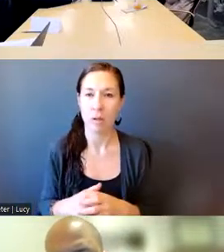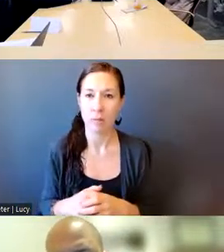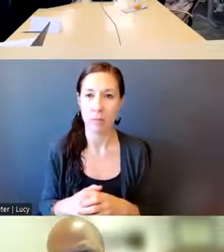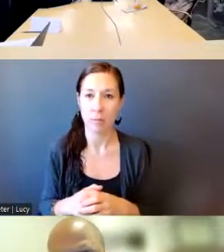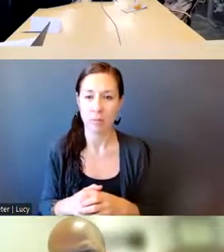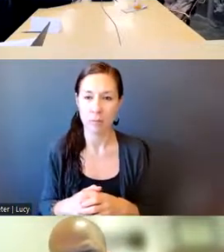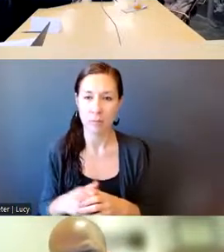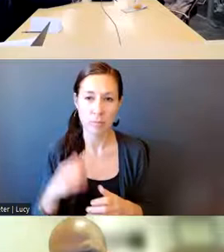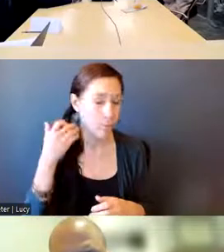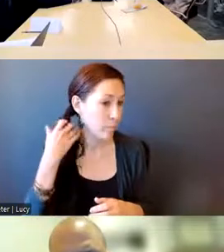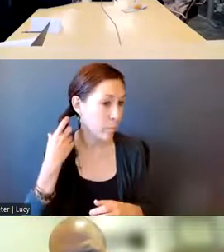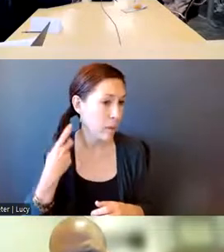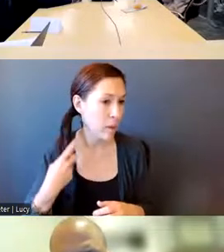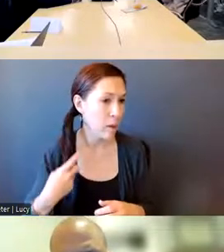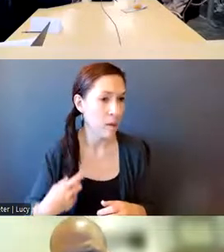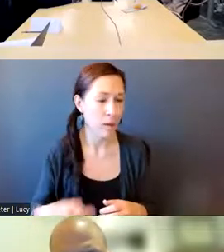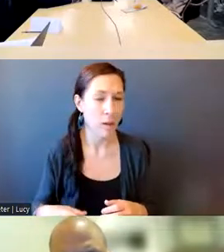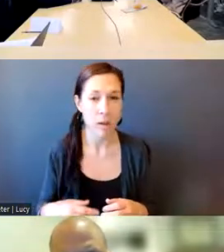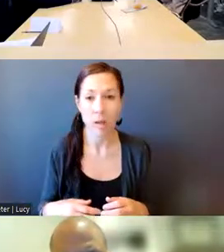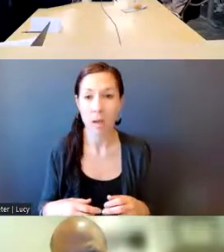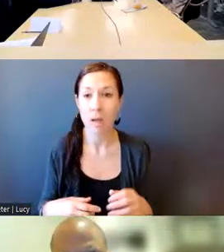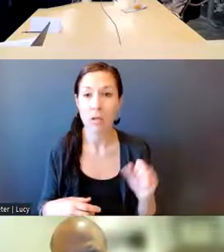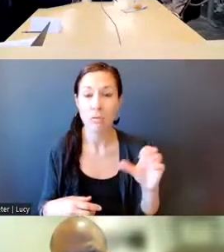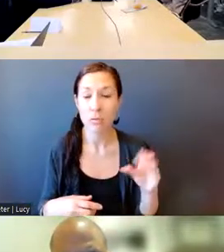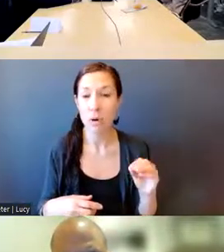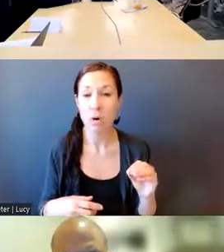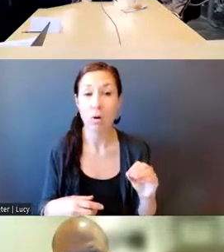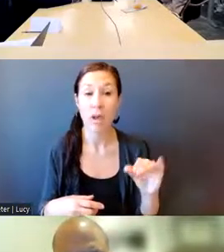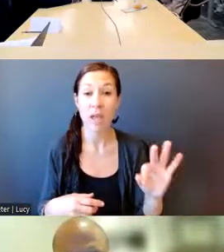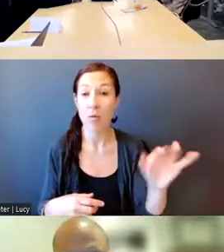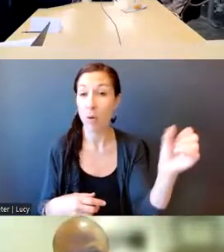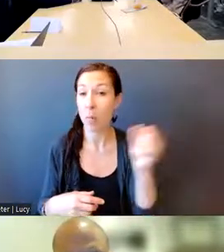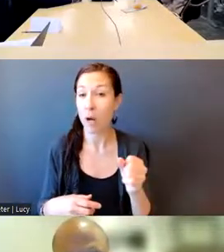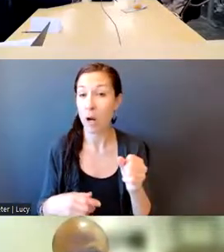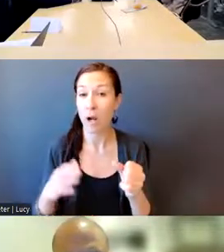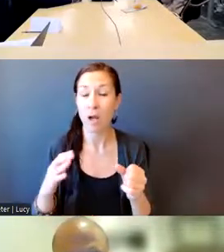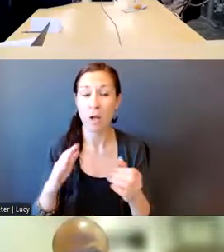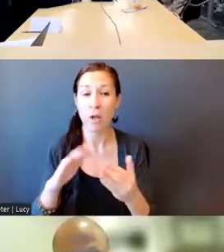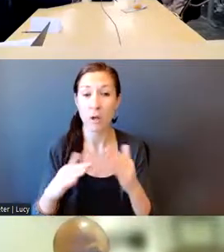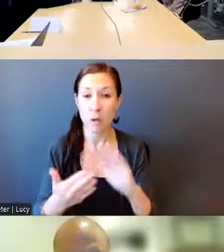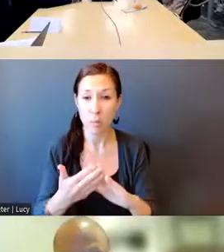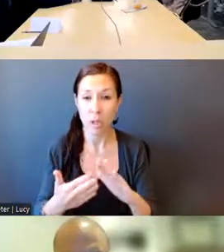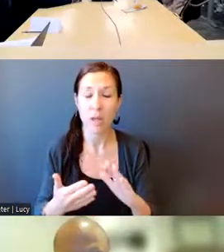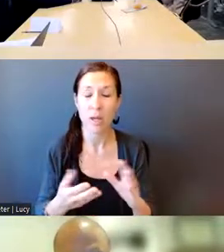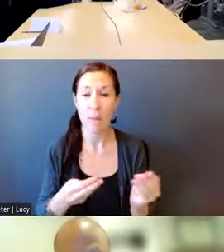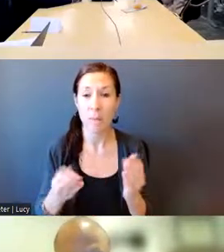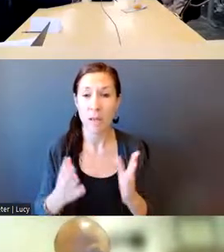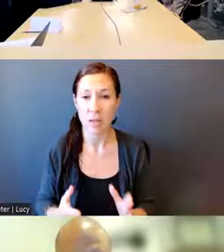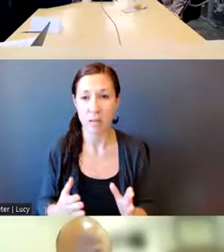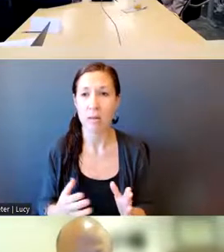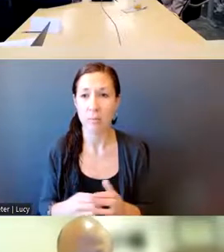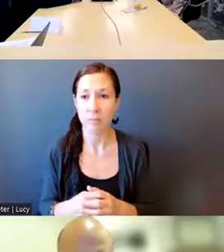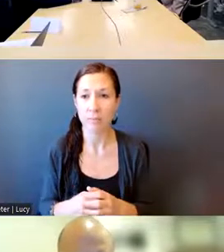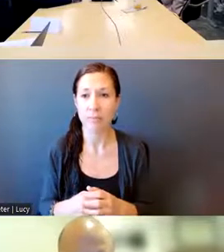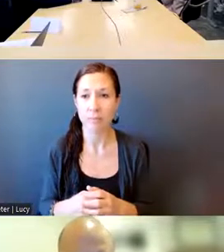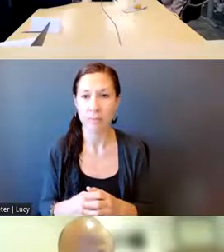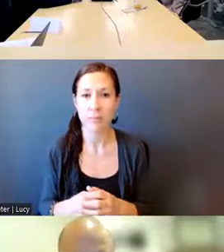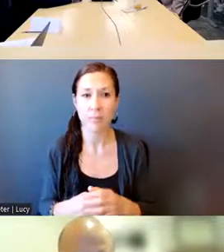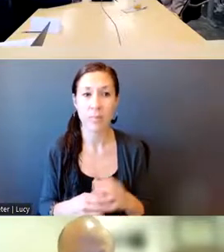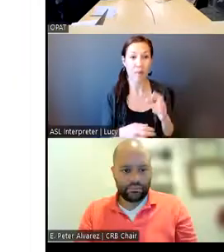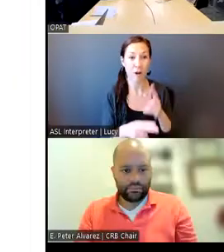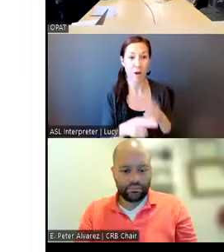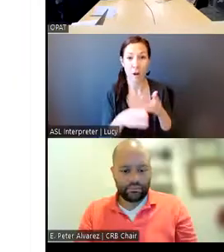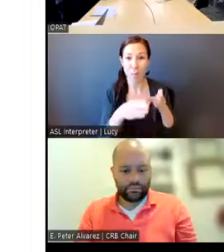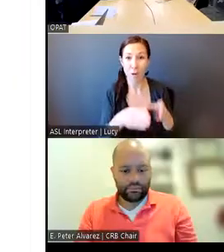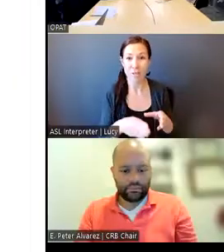conversations need to happen. Having a community mediator will also allow for a community. I want them, I purposely call them community because I want this